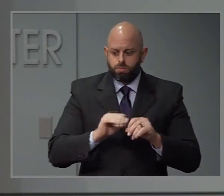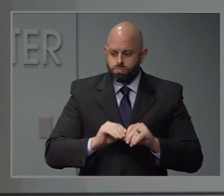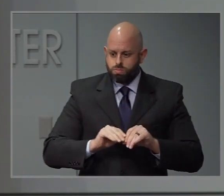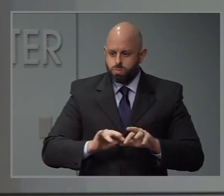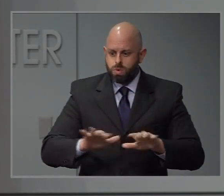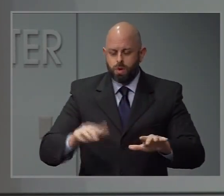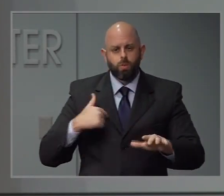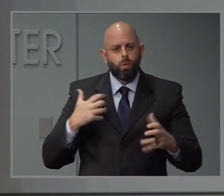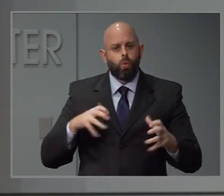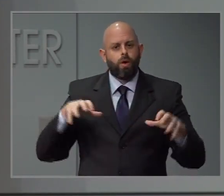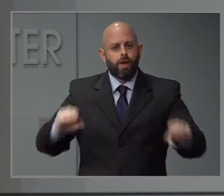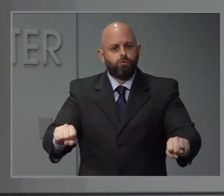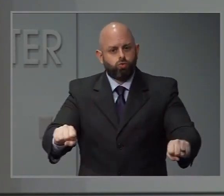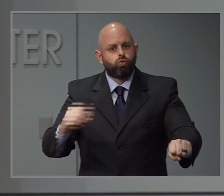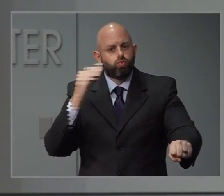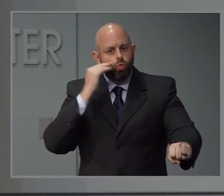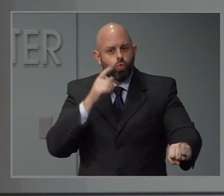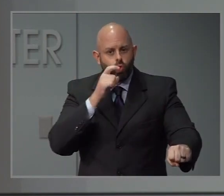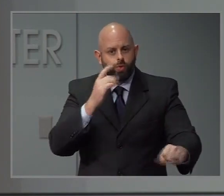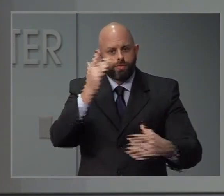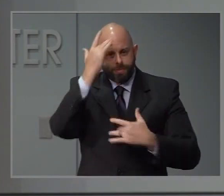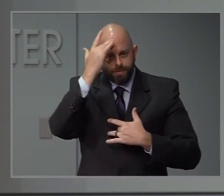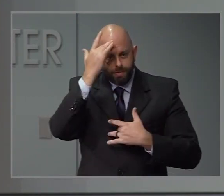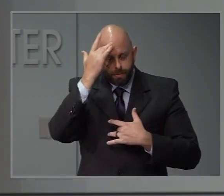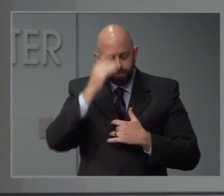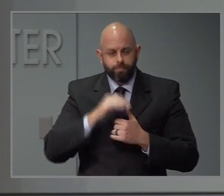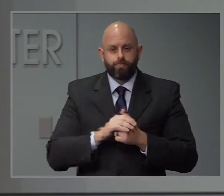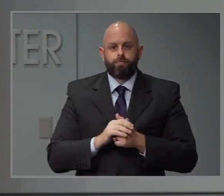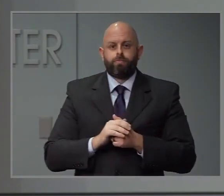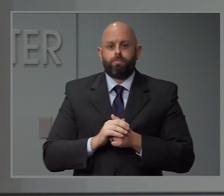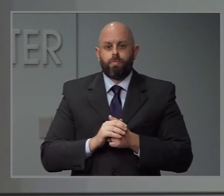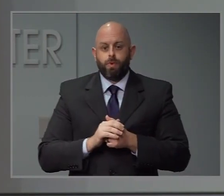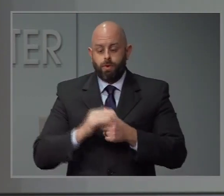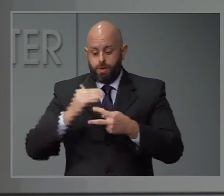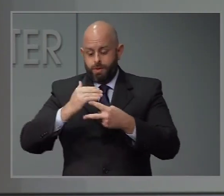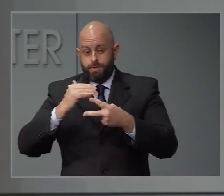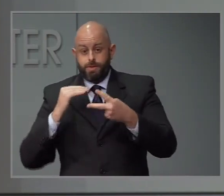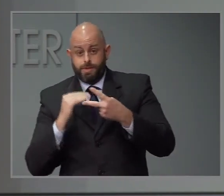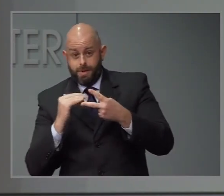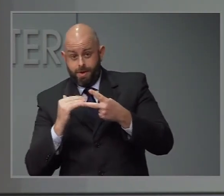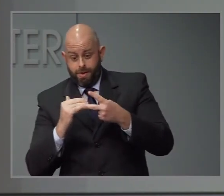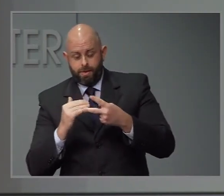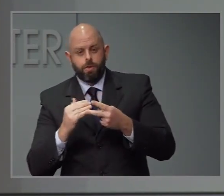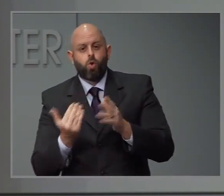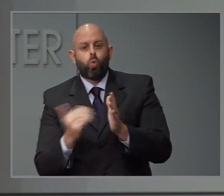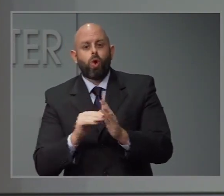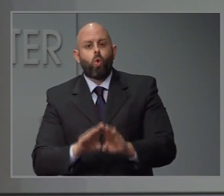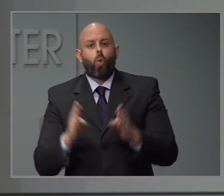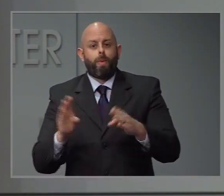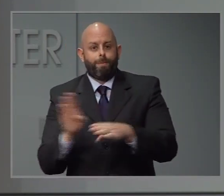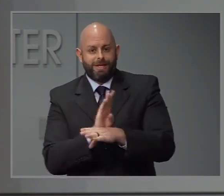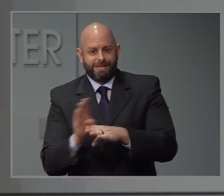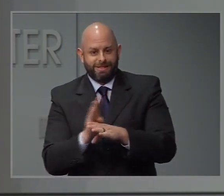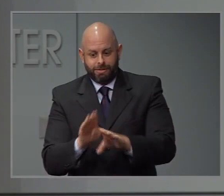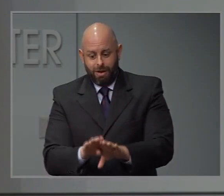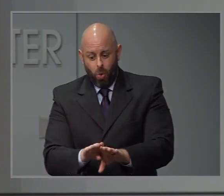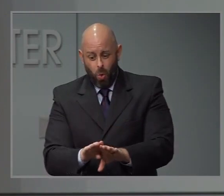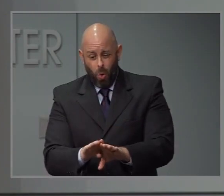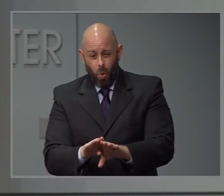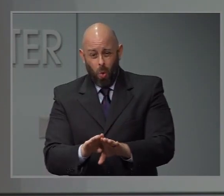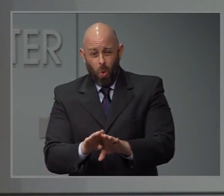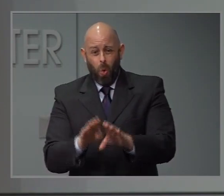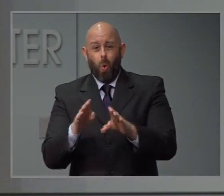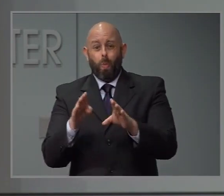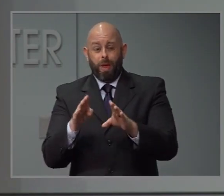of your question. As we think about a reopening strategy, increasing our testing capacity is something that's really important. There are,